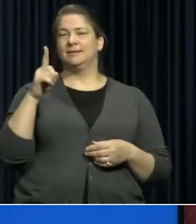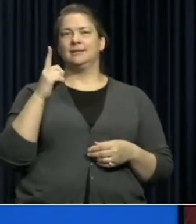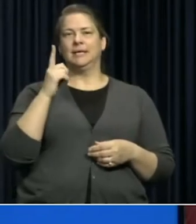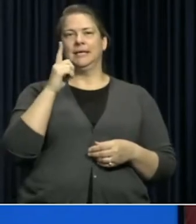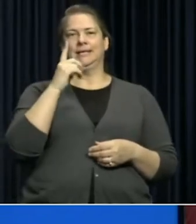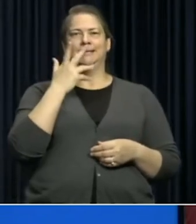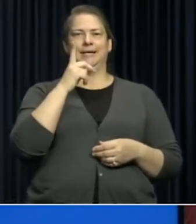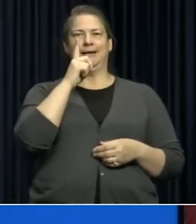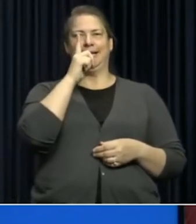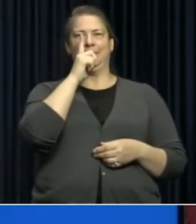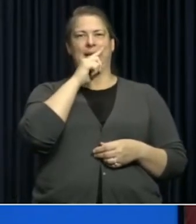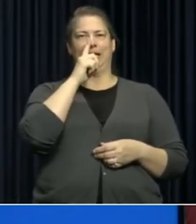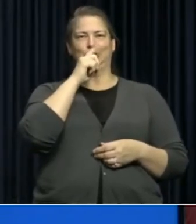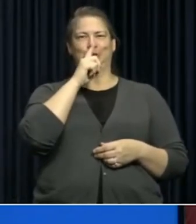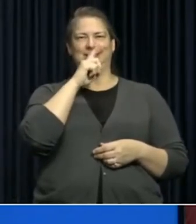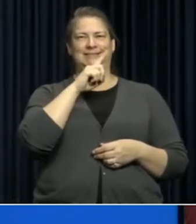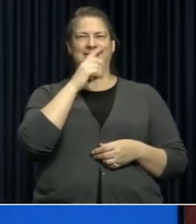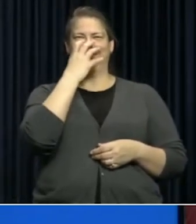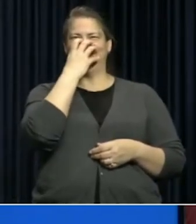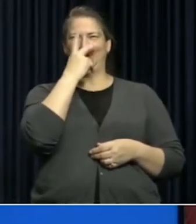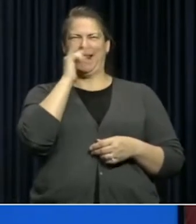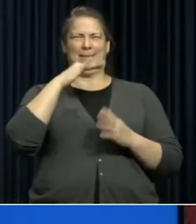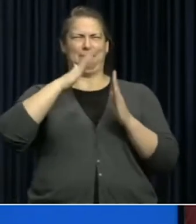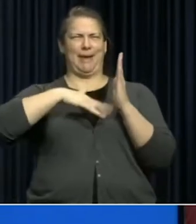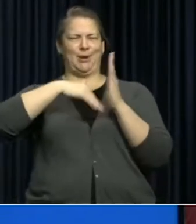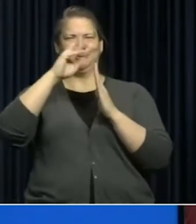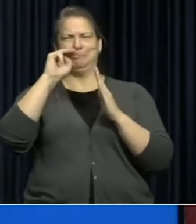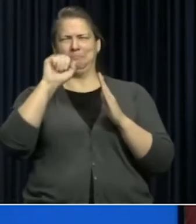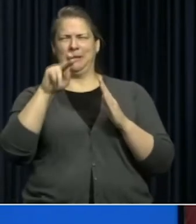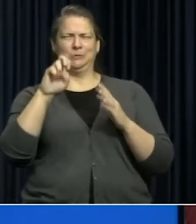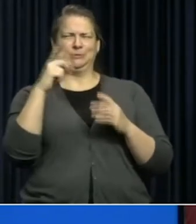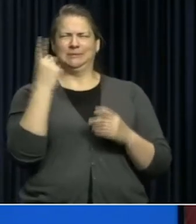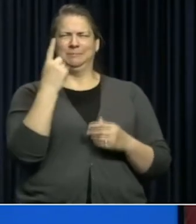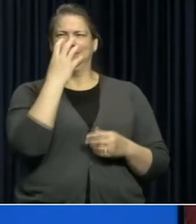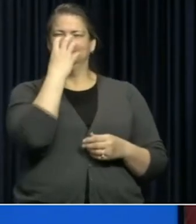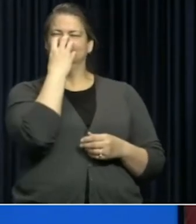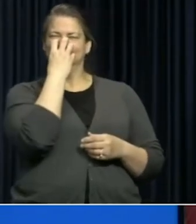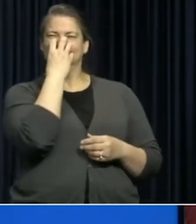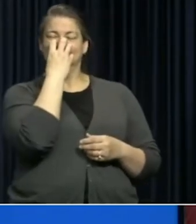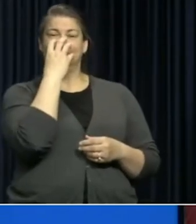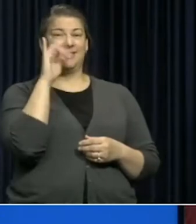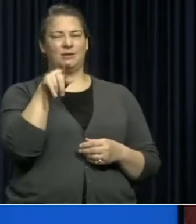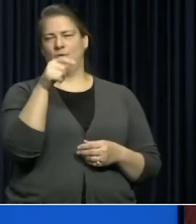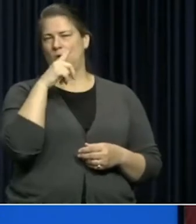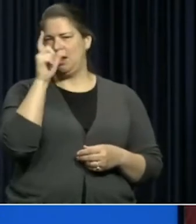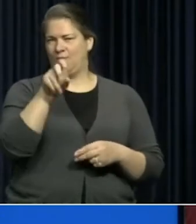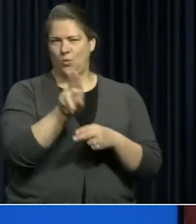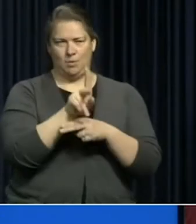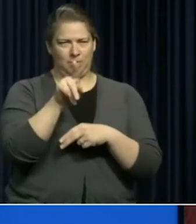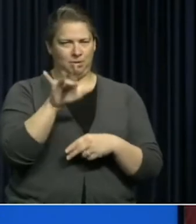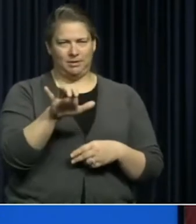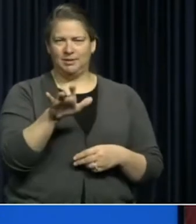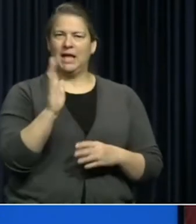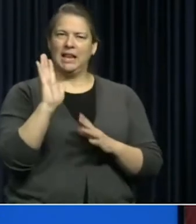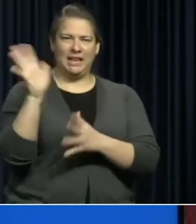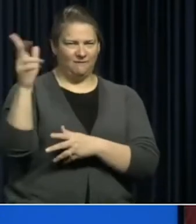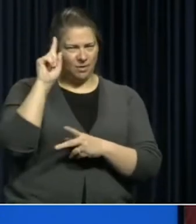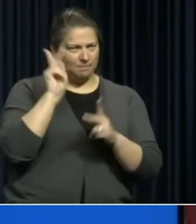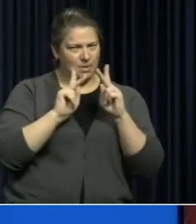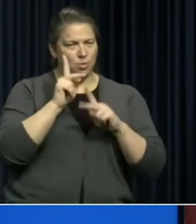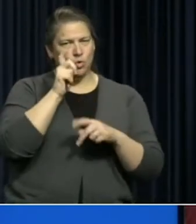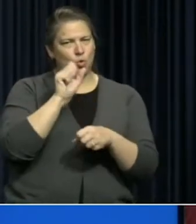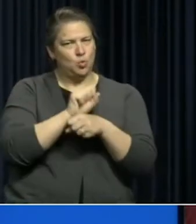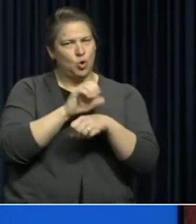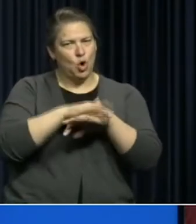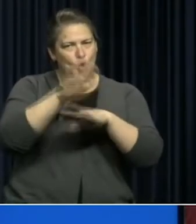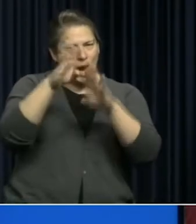N 95. And this may look like a painter's mask or something you're familiar with. This too, you don't need to wear out in public. Leave these for people who are going